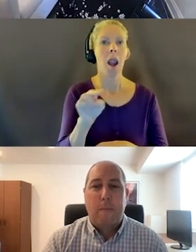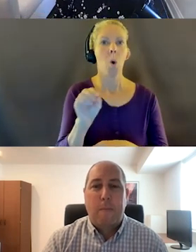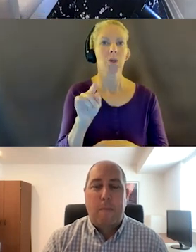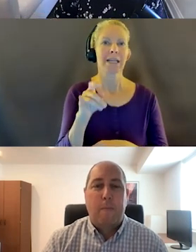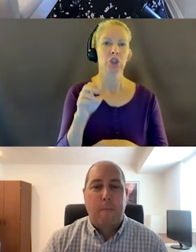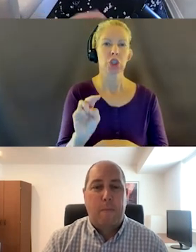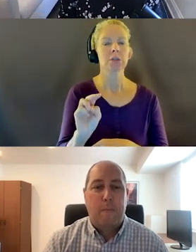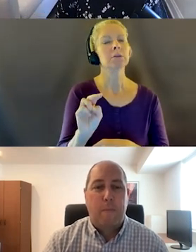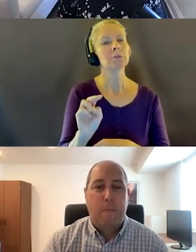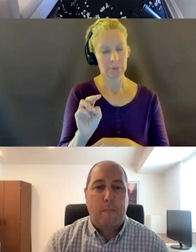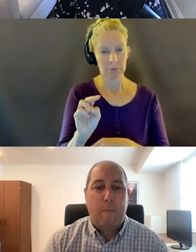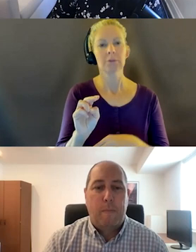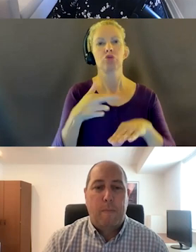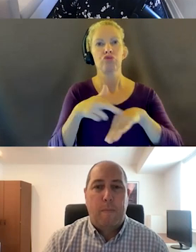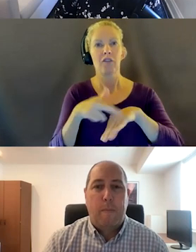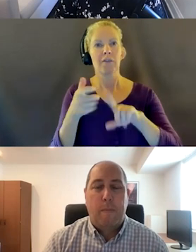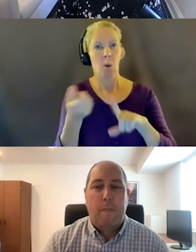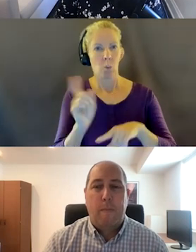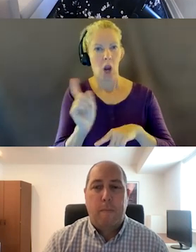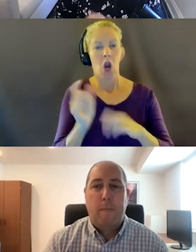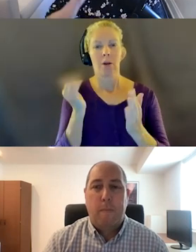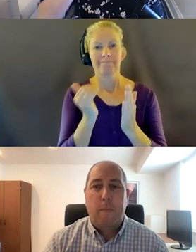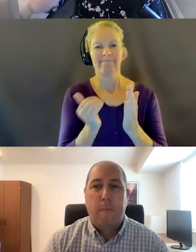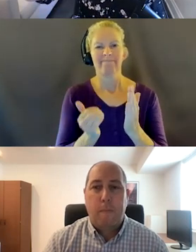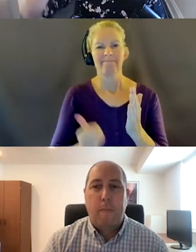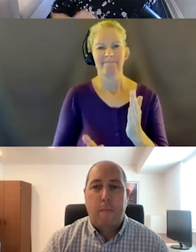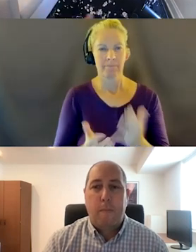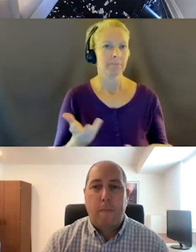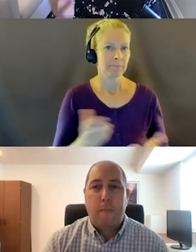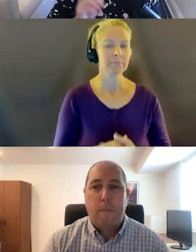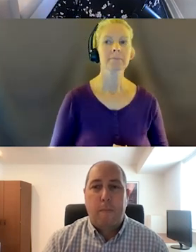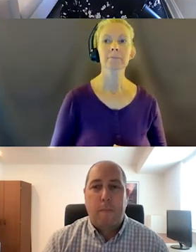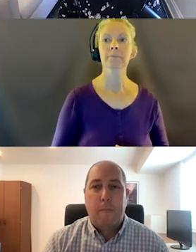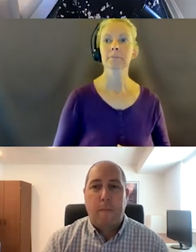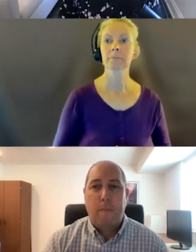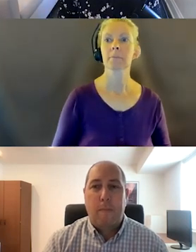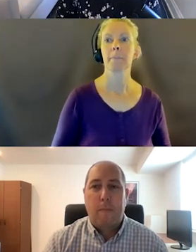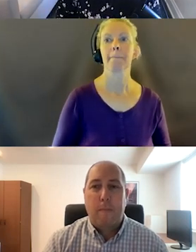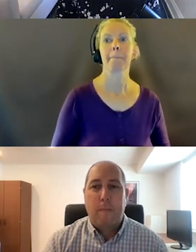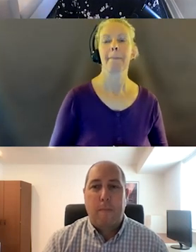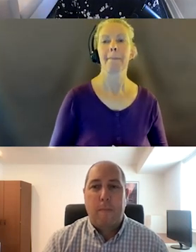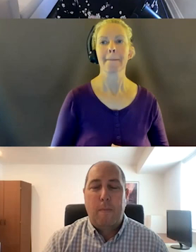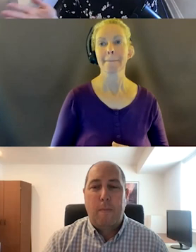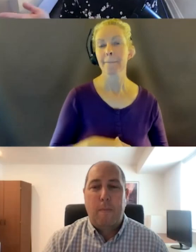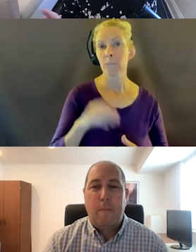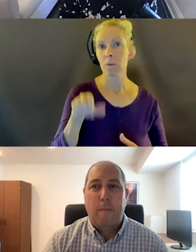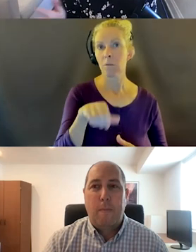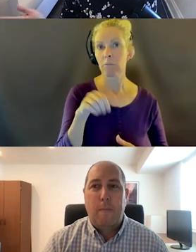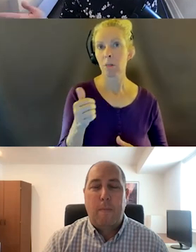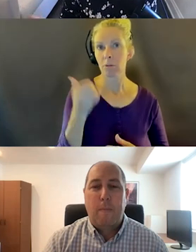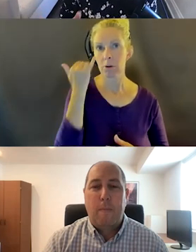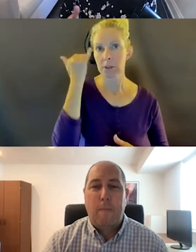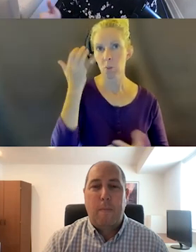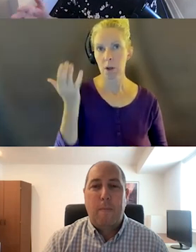one thing is to think about documentation in terms of annotations. Another would be going through, like I showed in